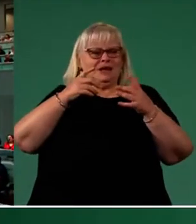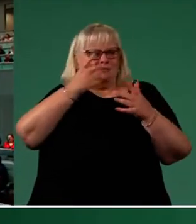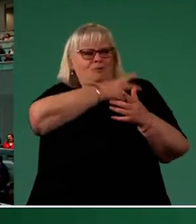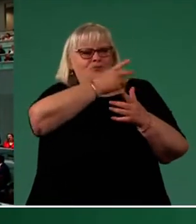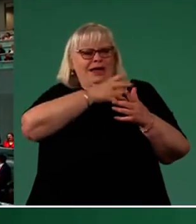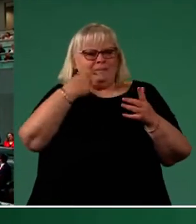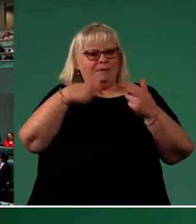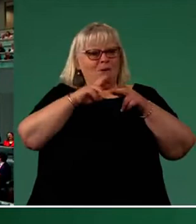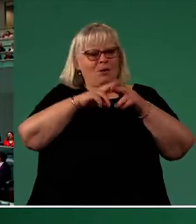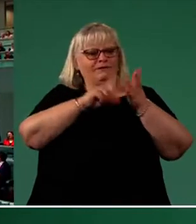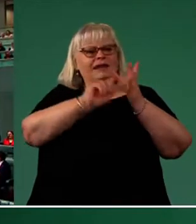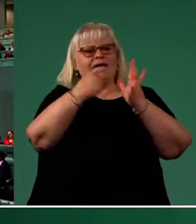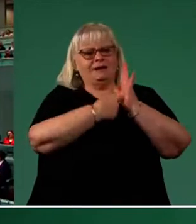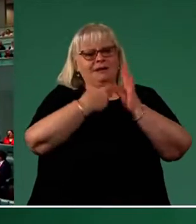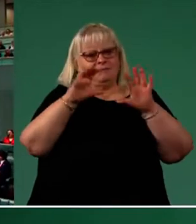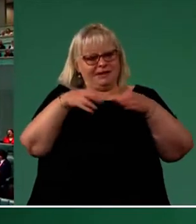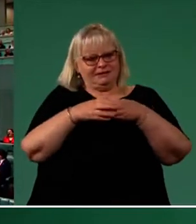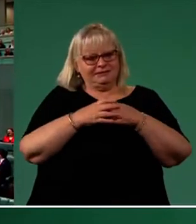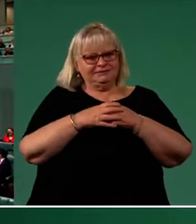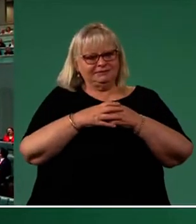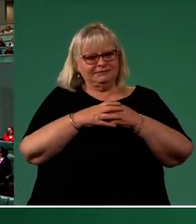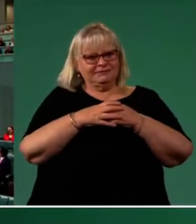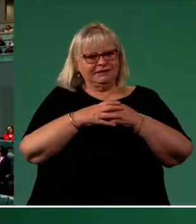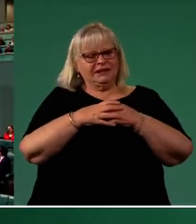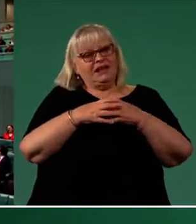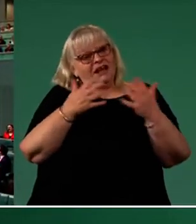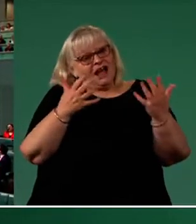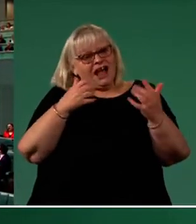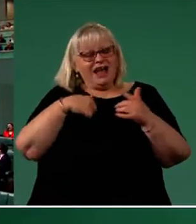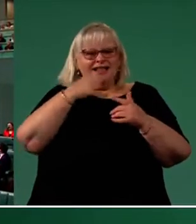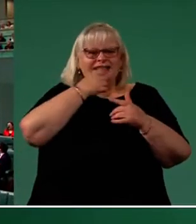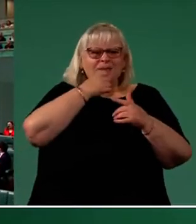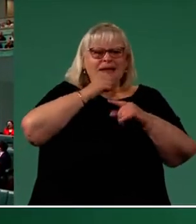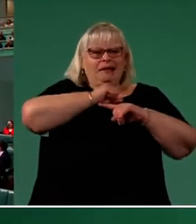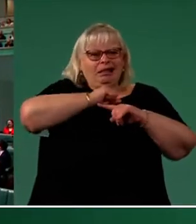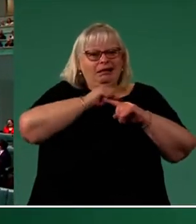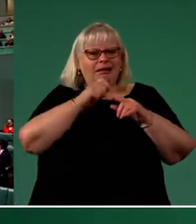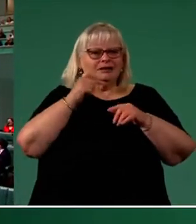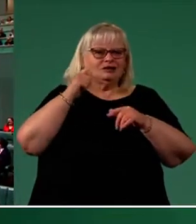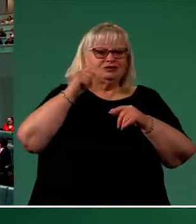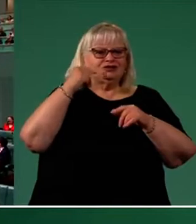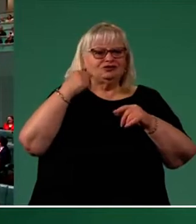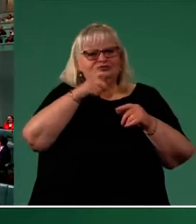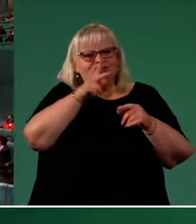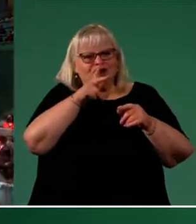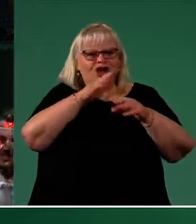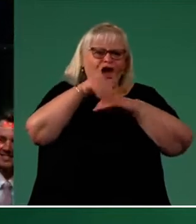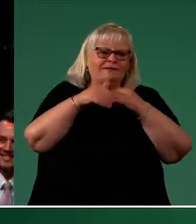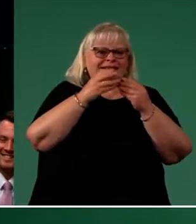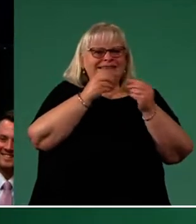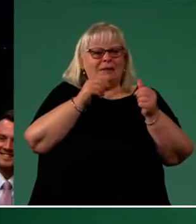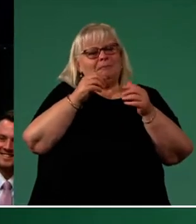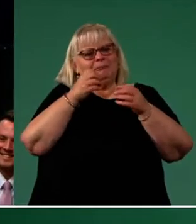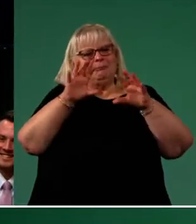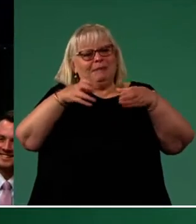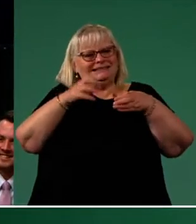Australian Labor Party. Having a dig at the party politics is all the rage right now and while I concur that there's always room for